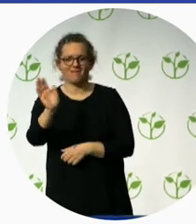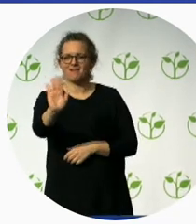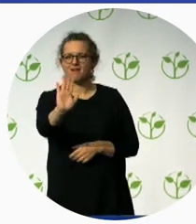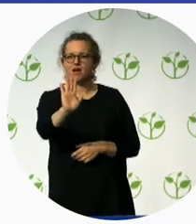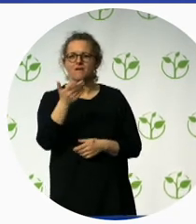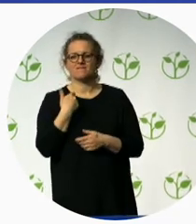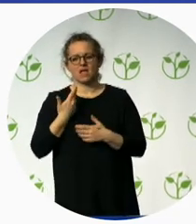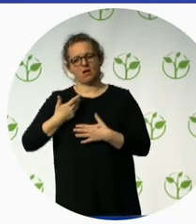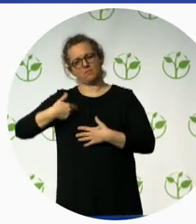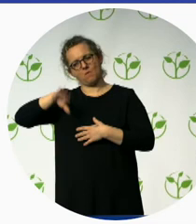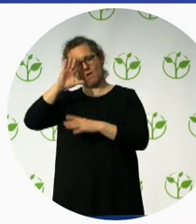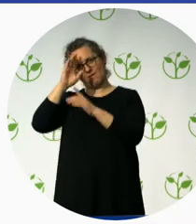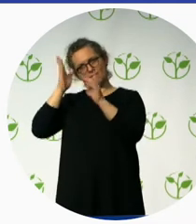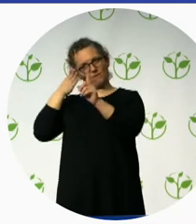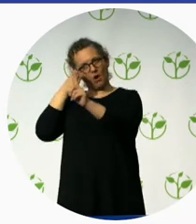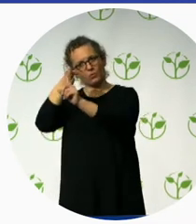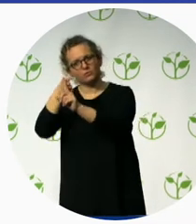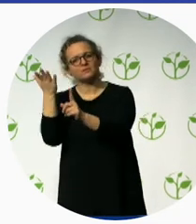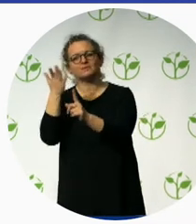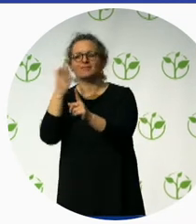project in 10 years. That's what I'm really hoping.